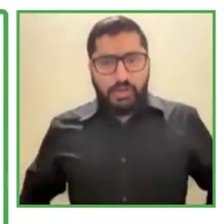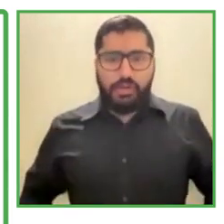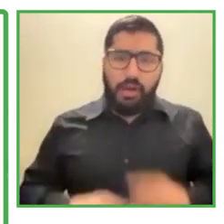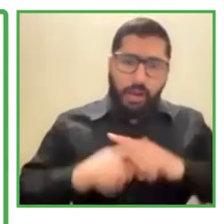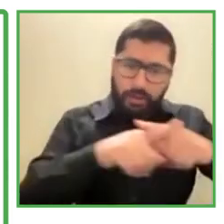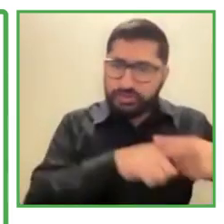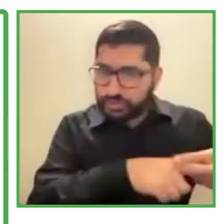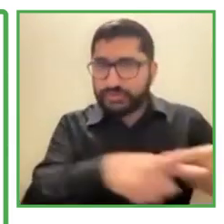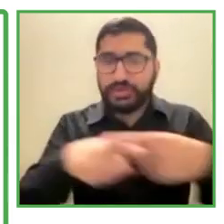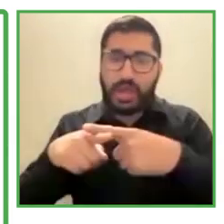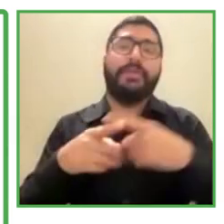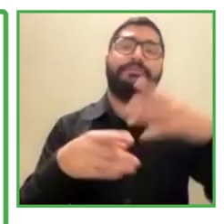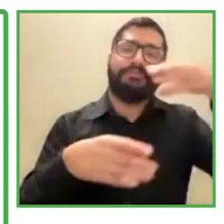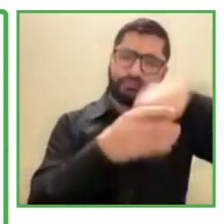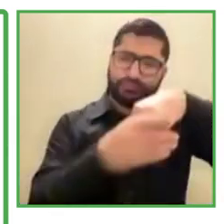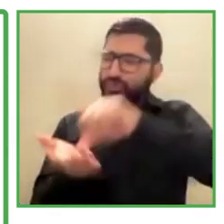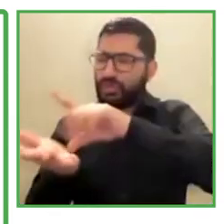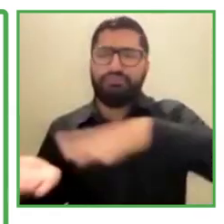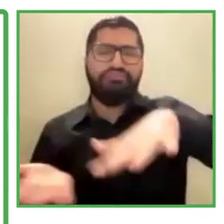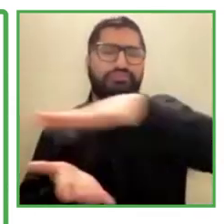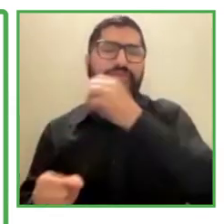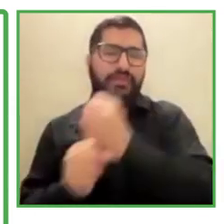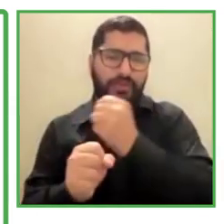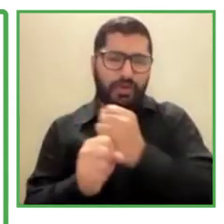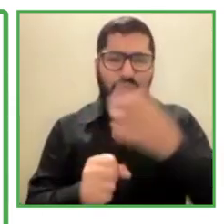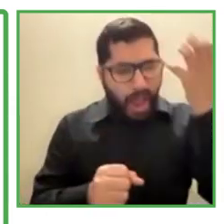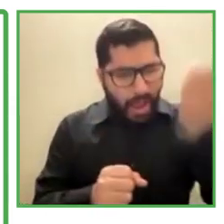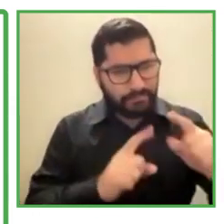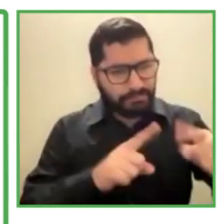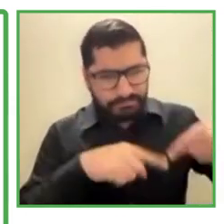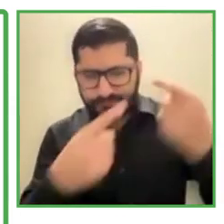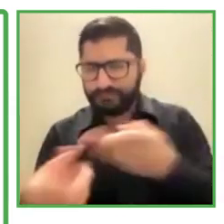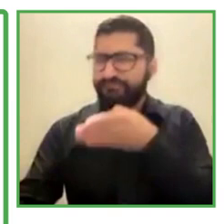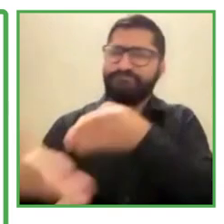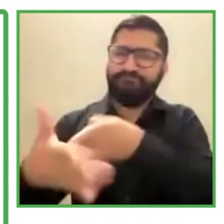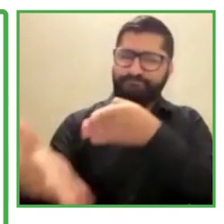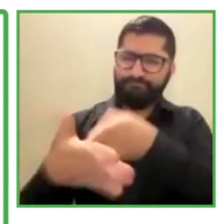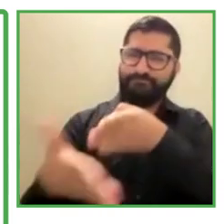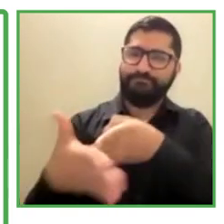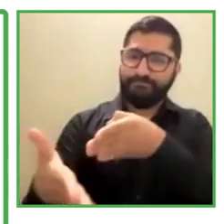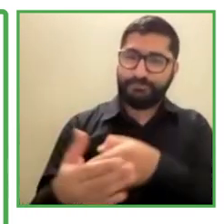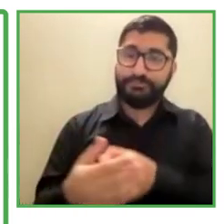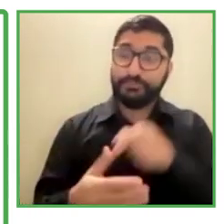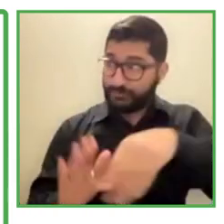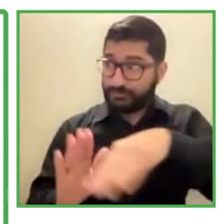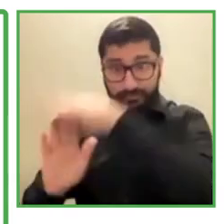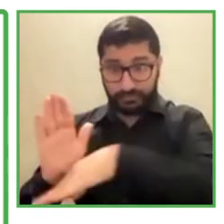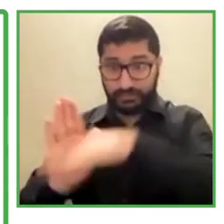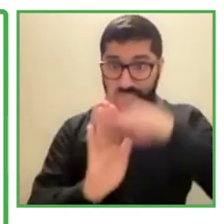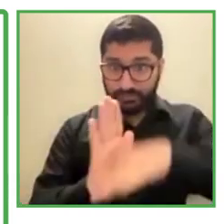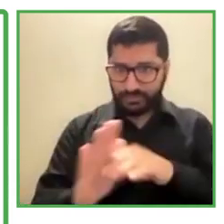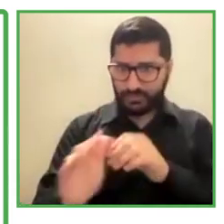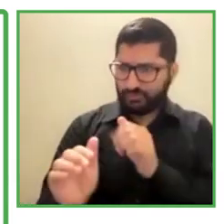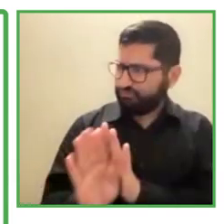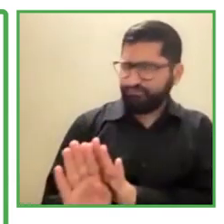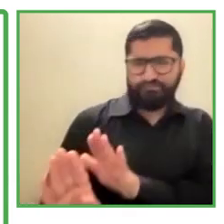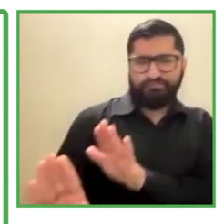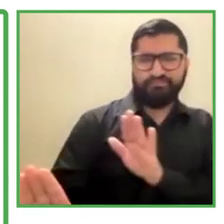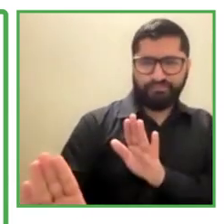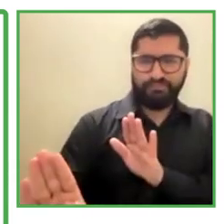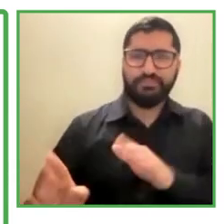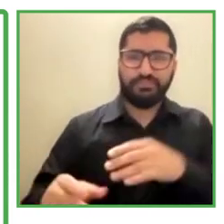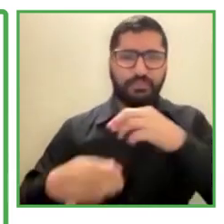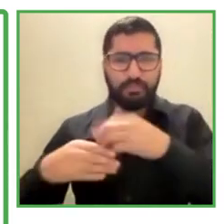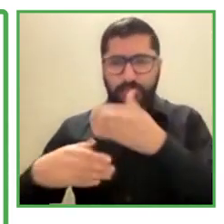hinder the recruitment process to be fully and completely inclusive. So, we cannot work on one and leave the others.